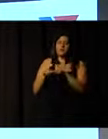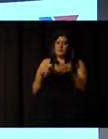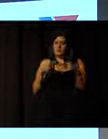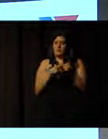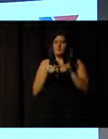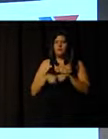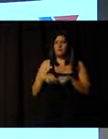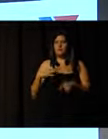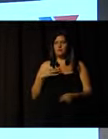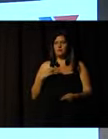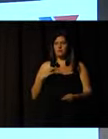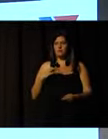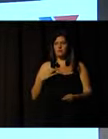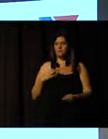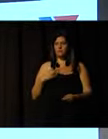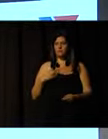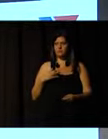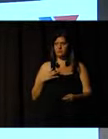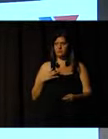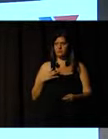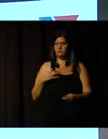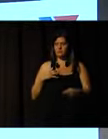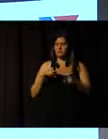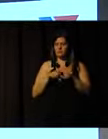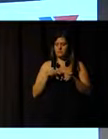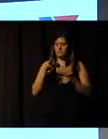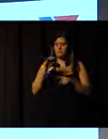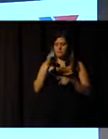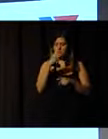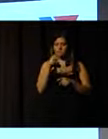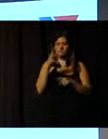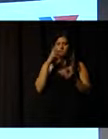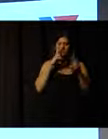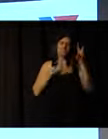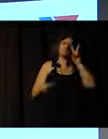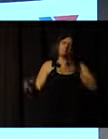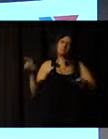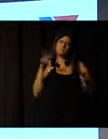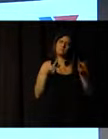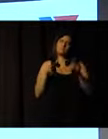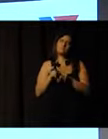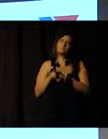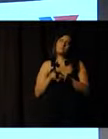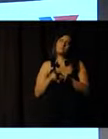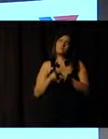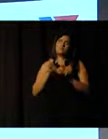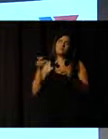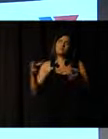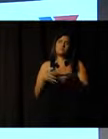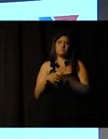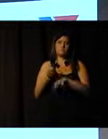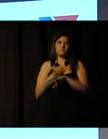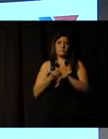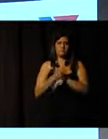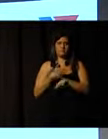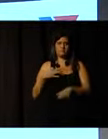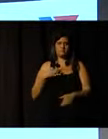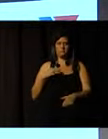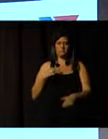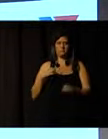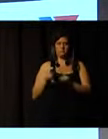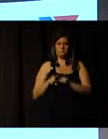together with the volunteers. This mission and this vision is constituted by